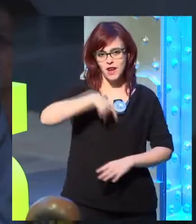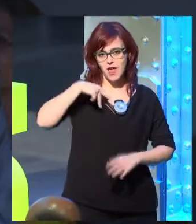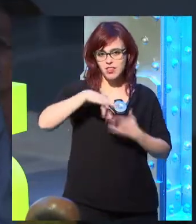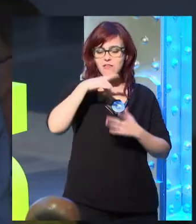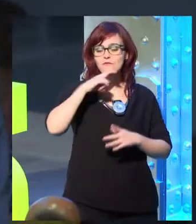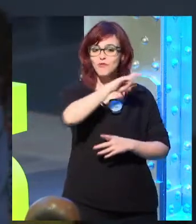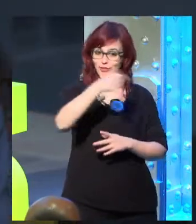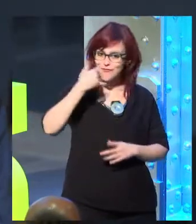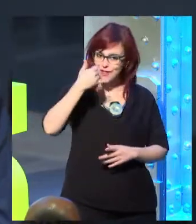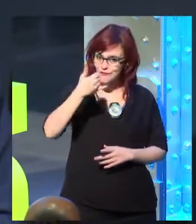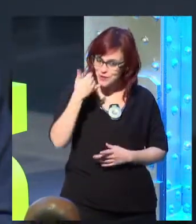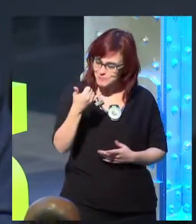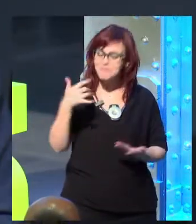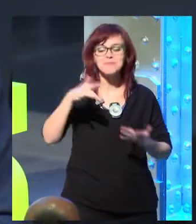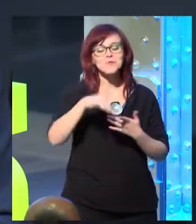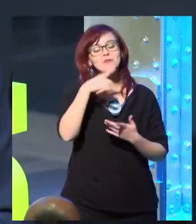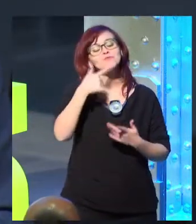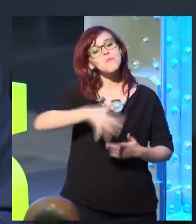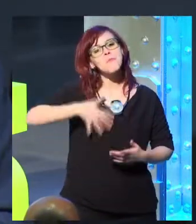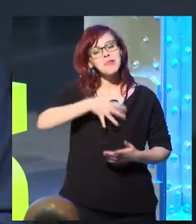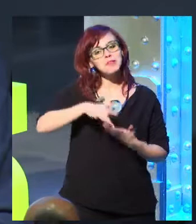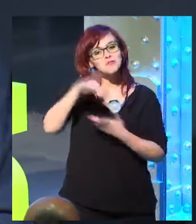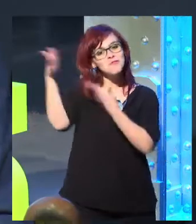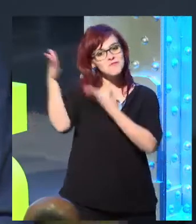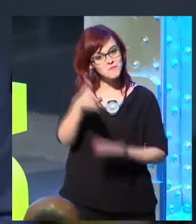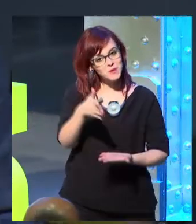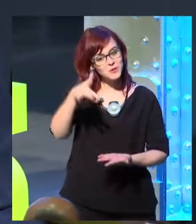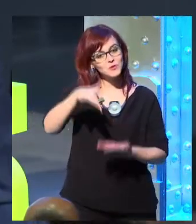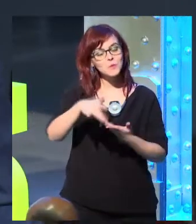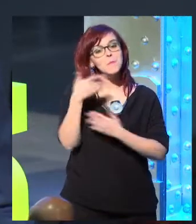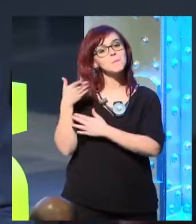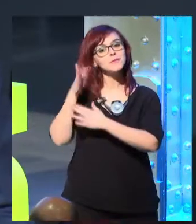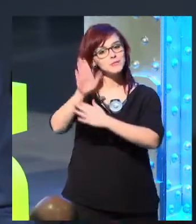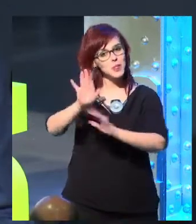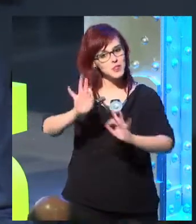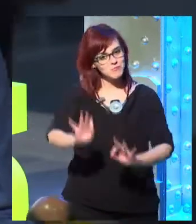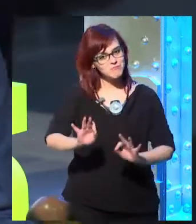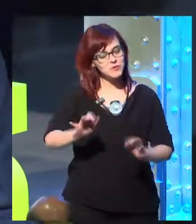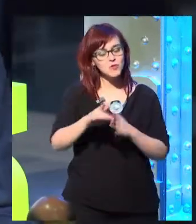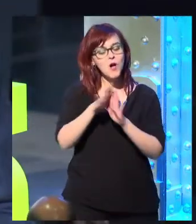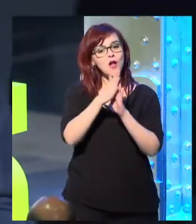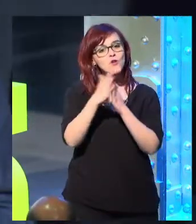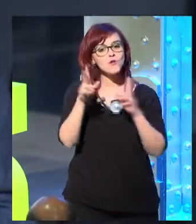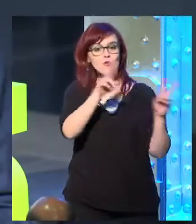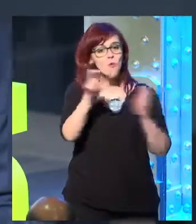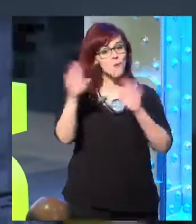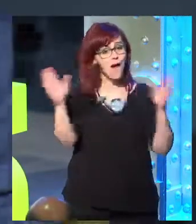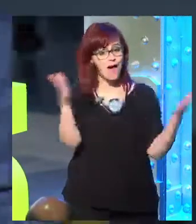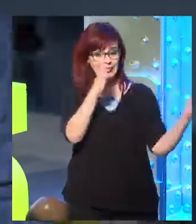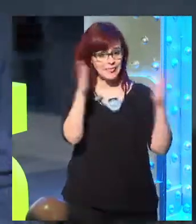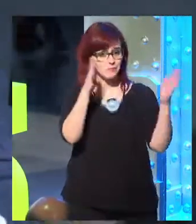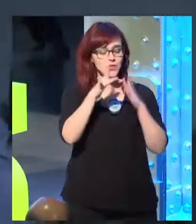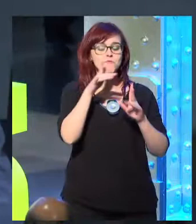Fundación Telefónica. It's a great pleasure to welcome you all to this marvelous and amazing presentation of this new